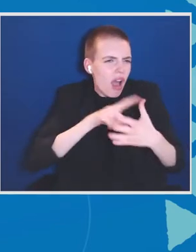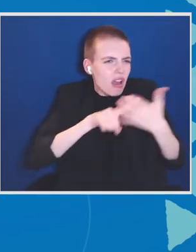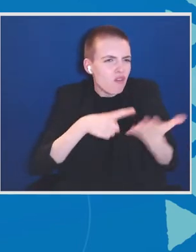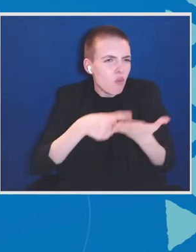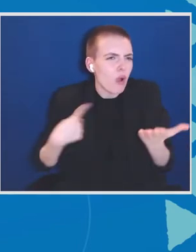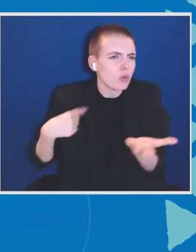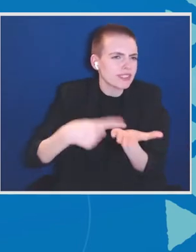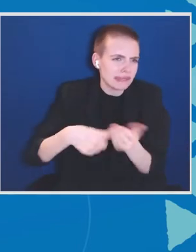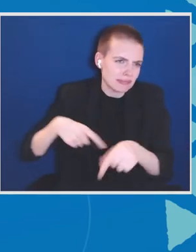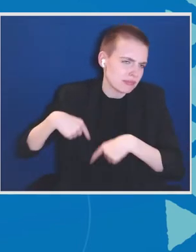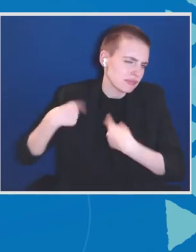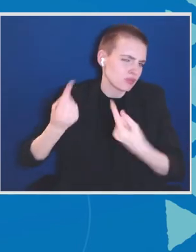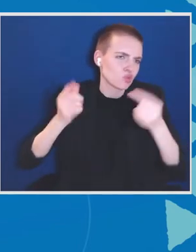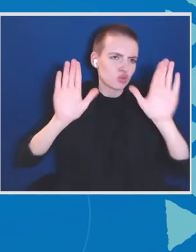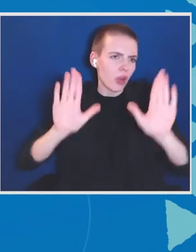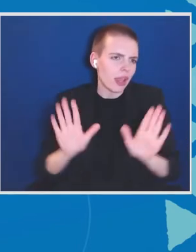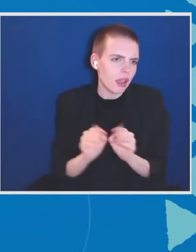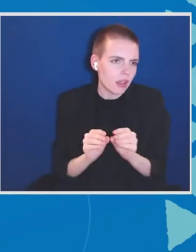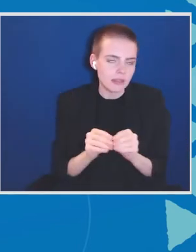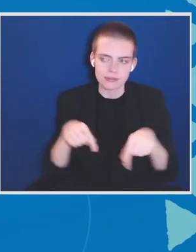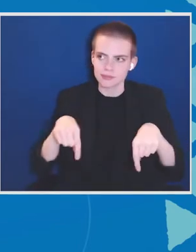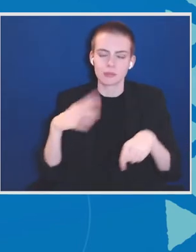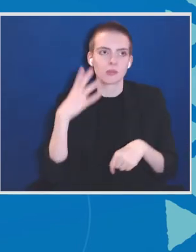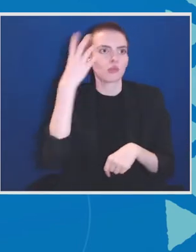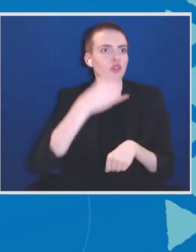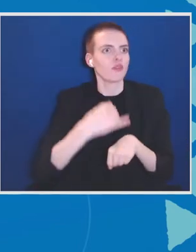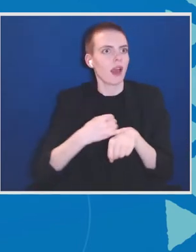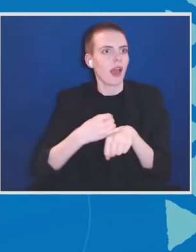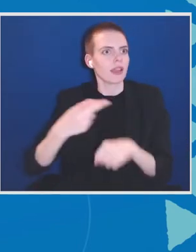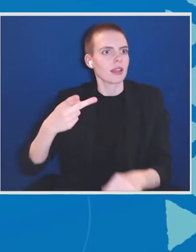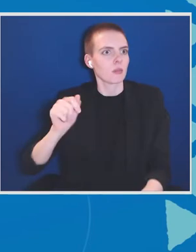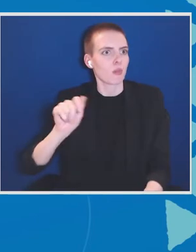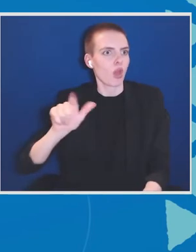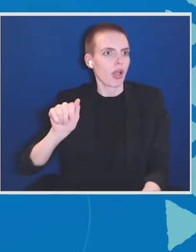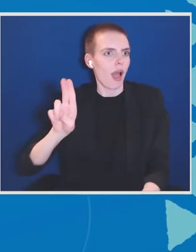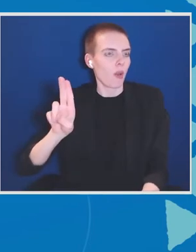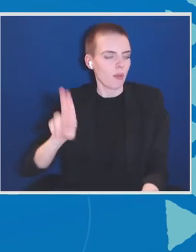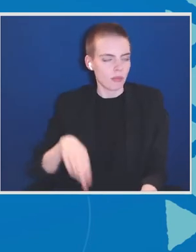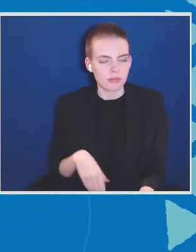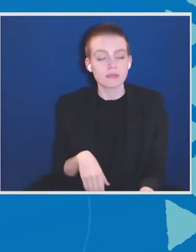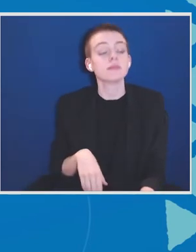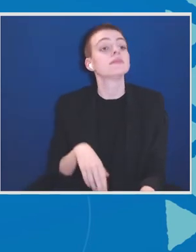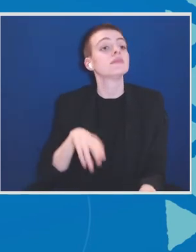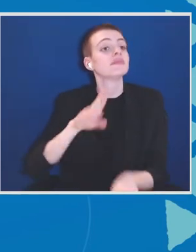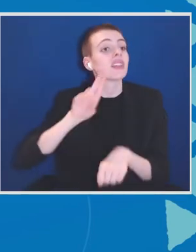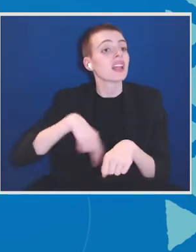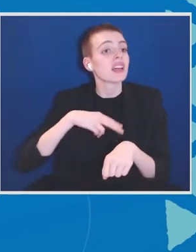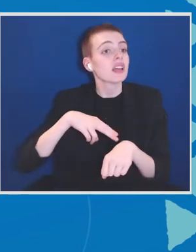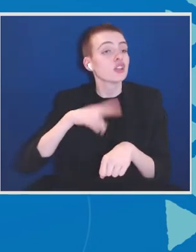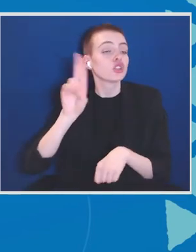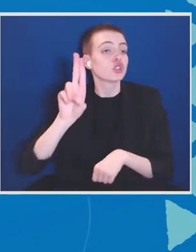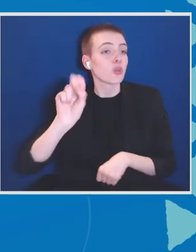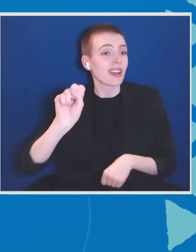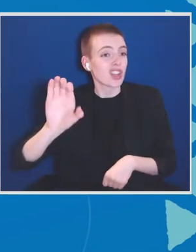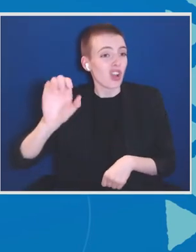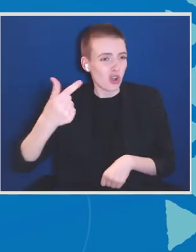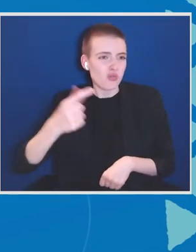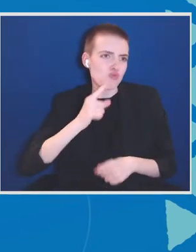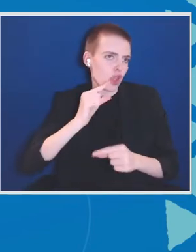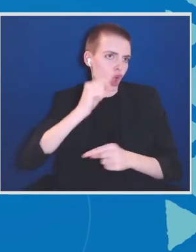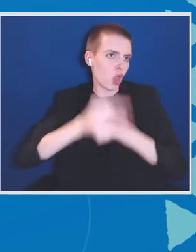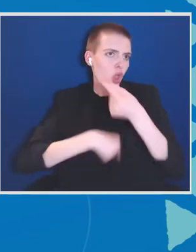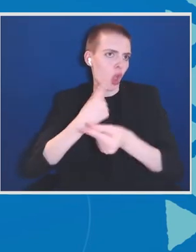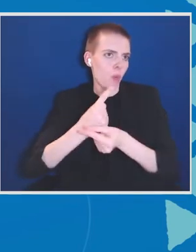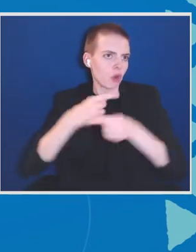conference in the beautiful island nation of Palau. So the United States Coast Guard is a global Coast Guard. We operate around the